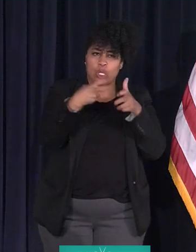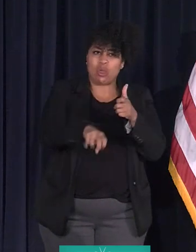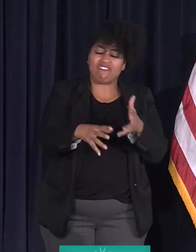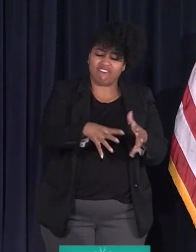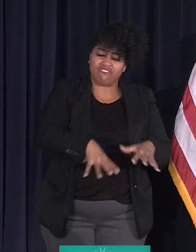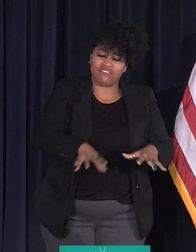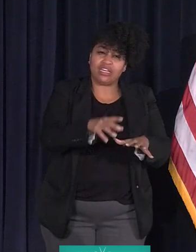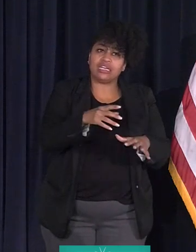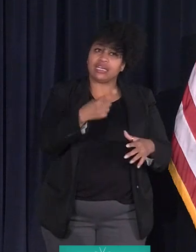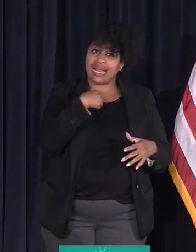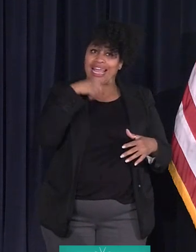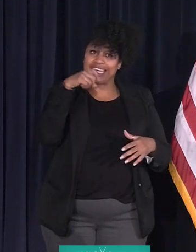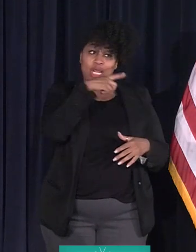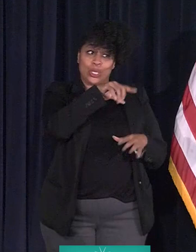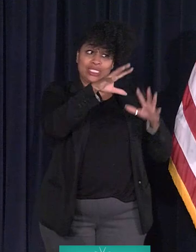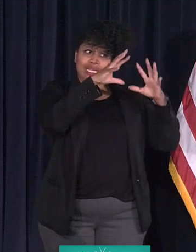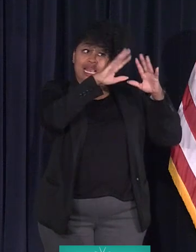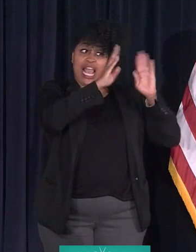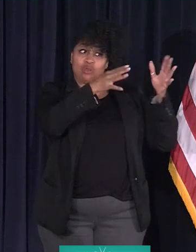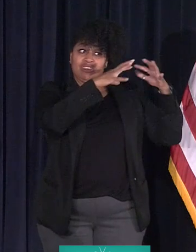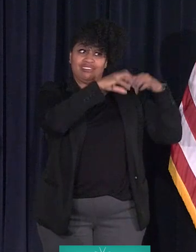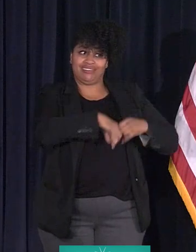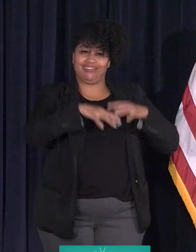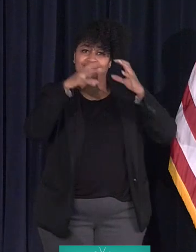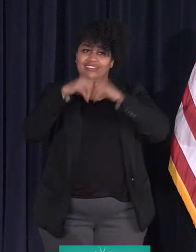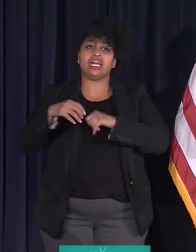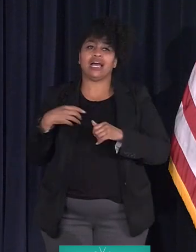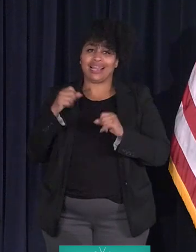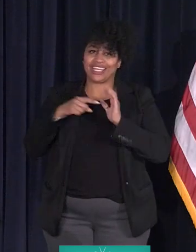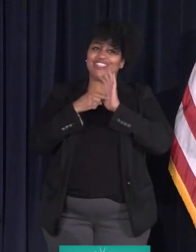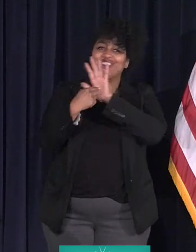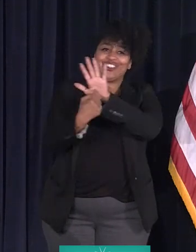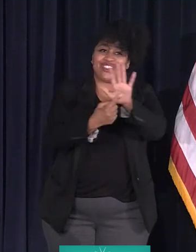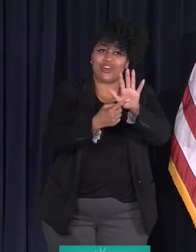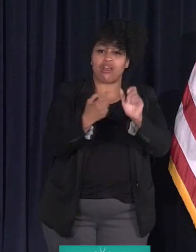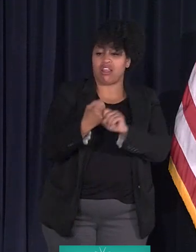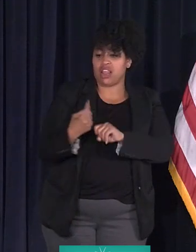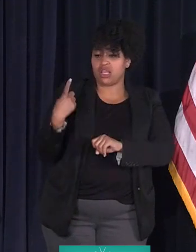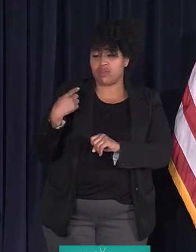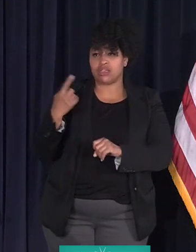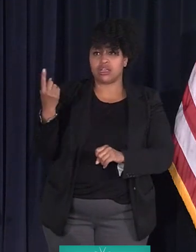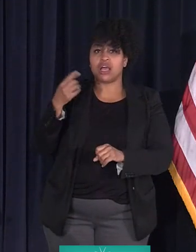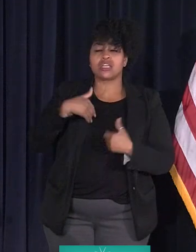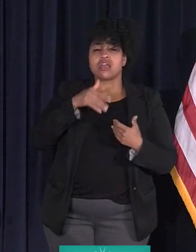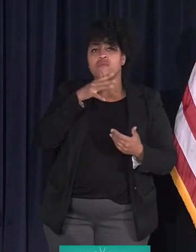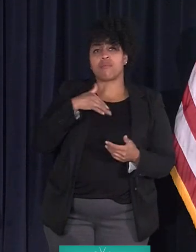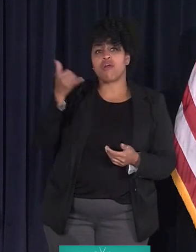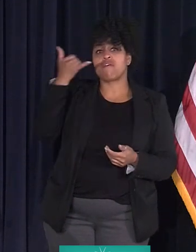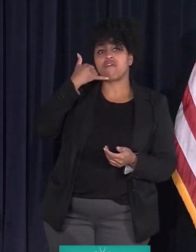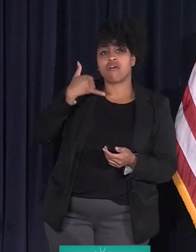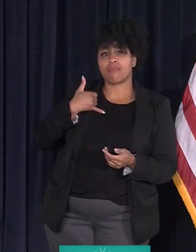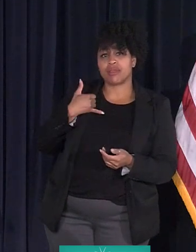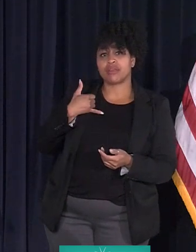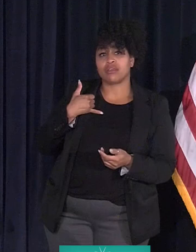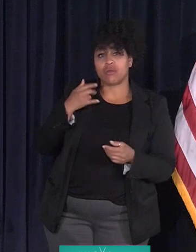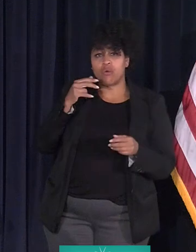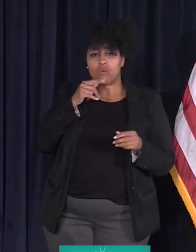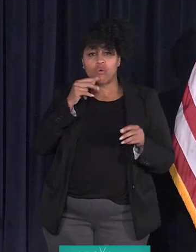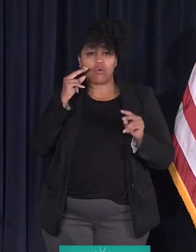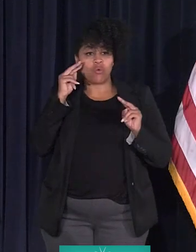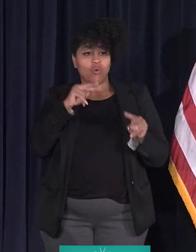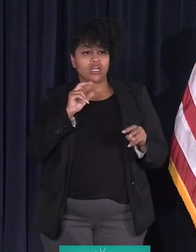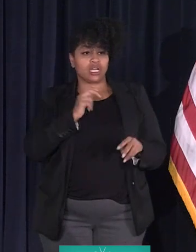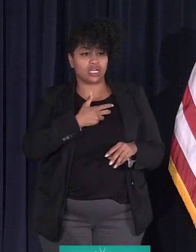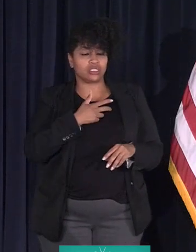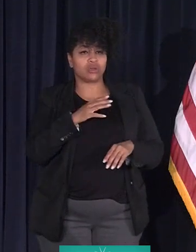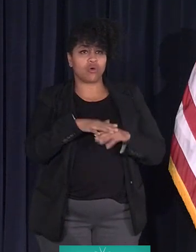those houses down, and I will be able to show these babies. Last week, I got a call from a young lady that watched us on